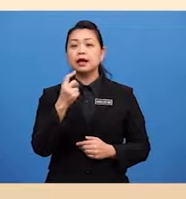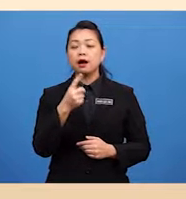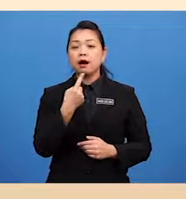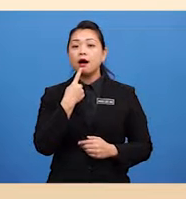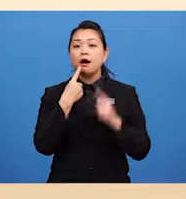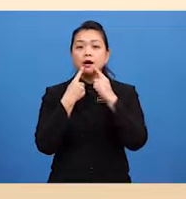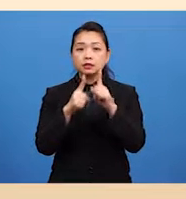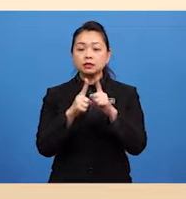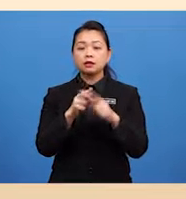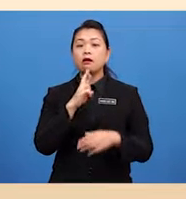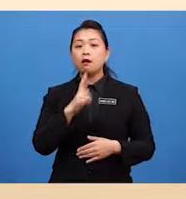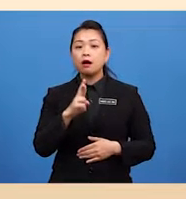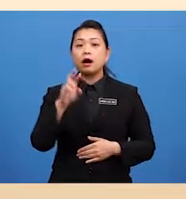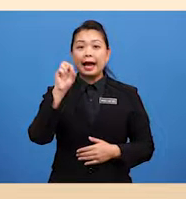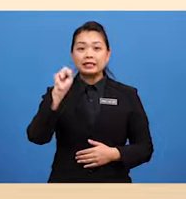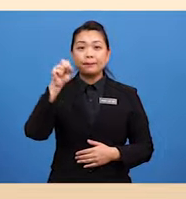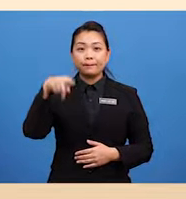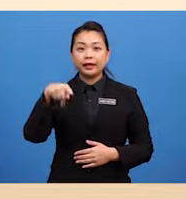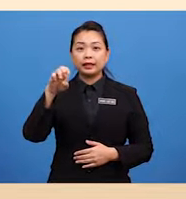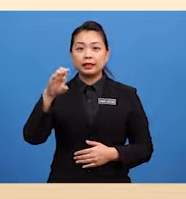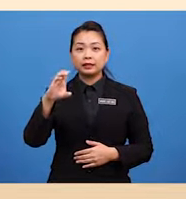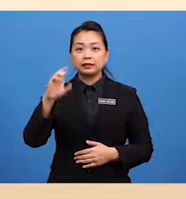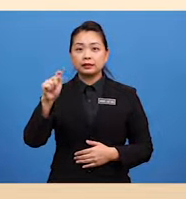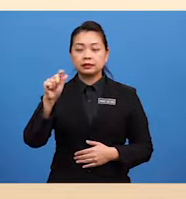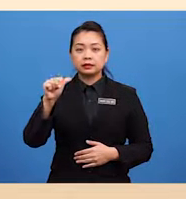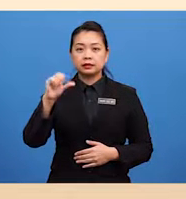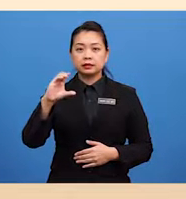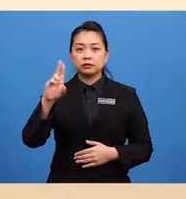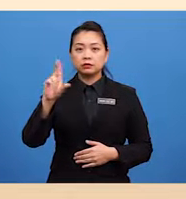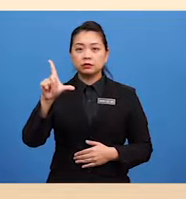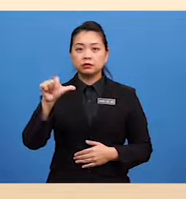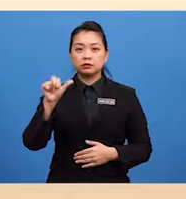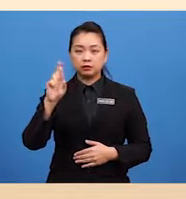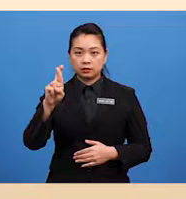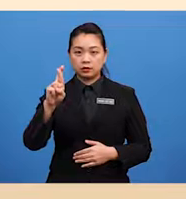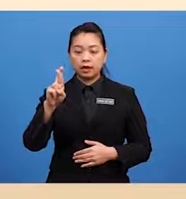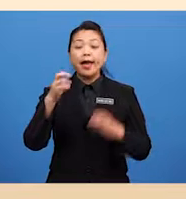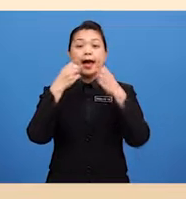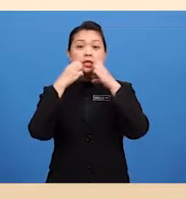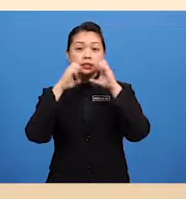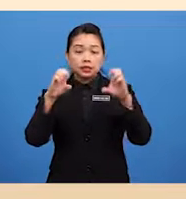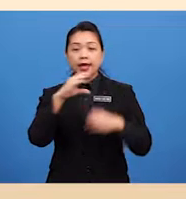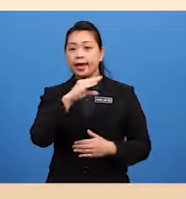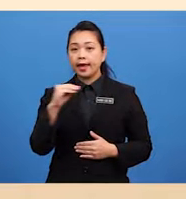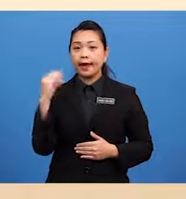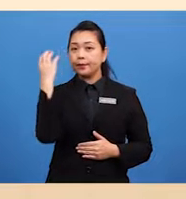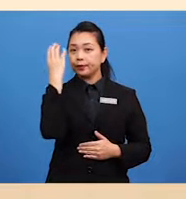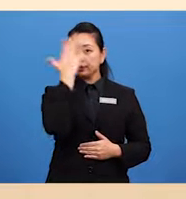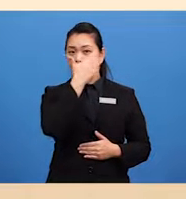Spectacular Excellent And beautiful